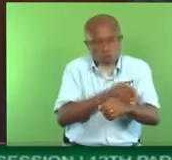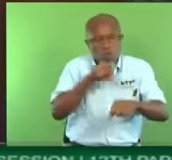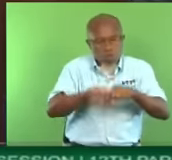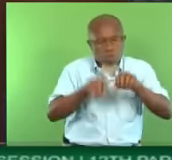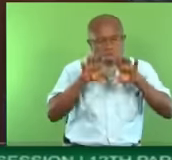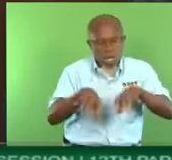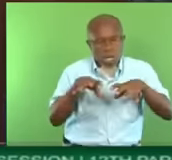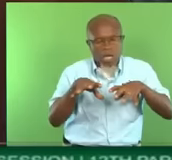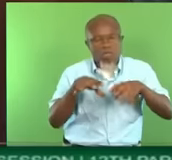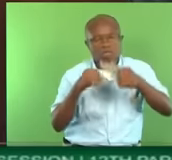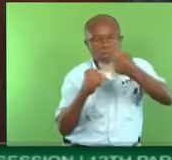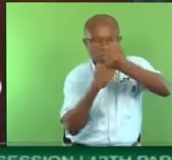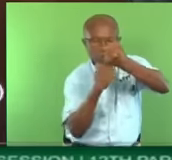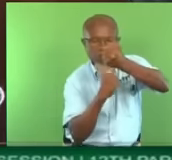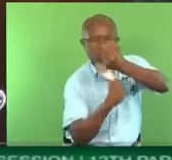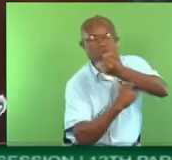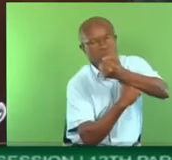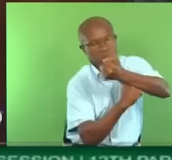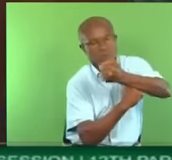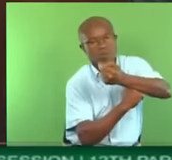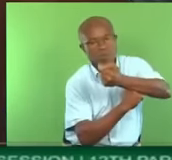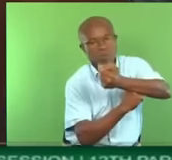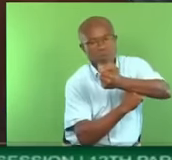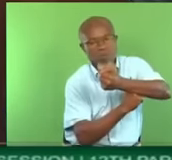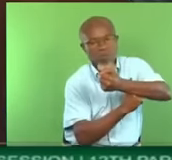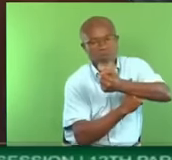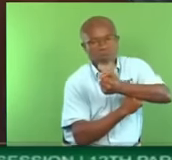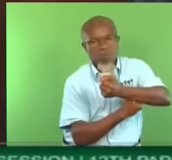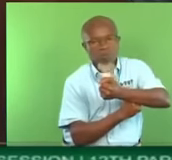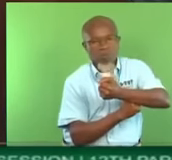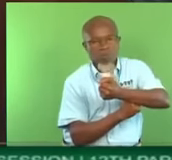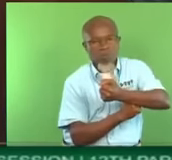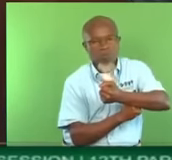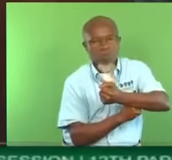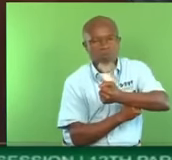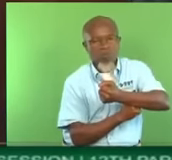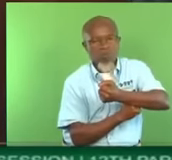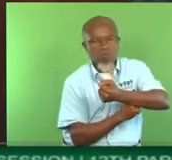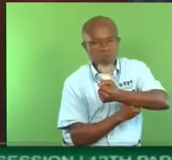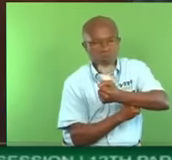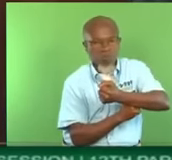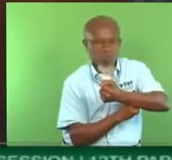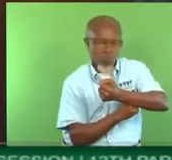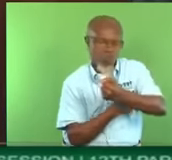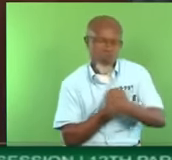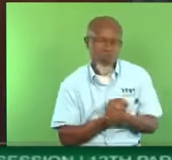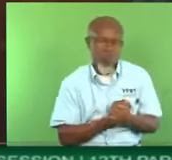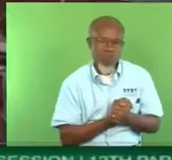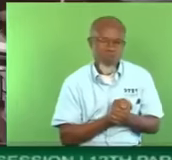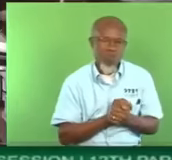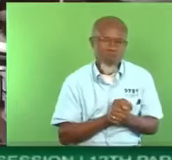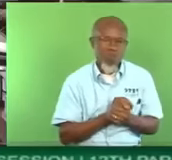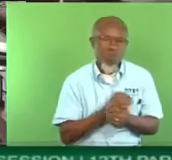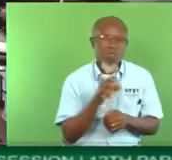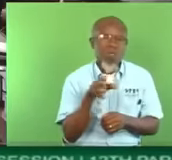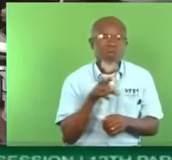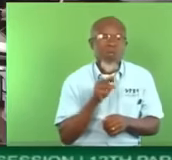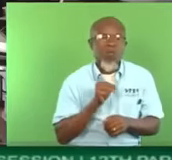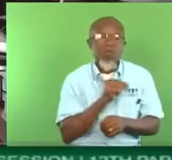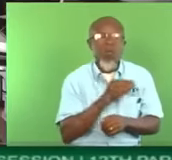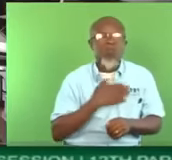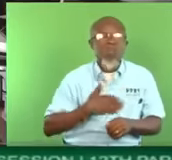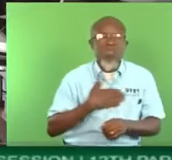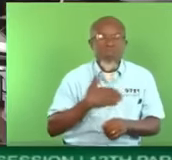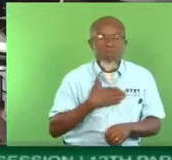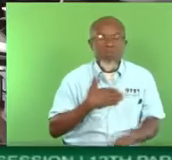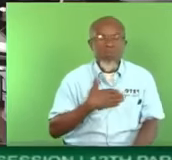Where's Mr. Synanon when you need him? The townhouse blocks that will require... Member, please remember proper titles. Oh,